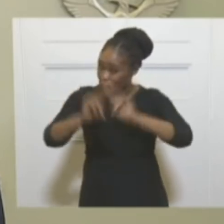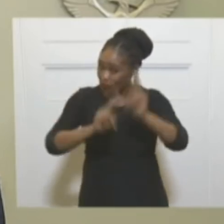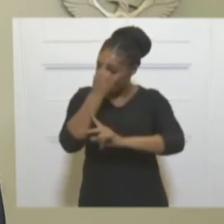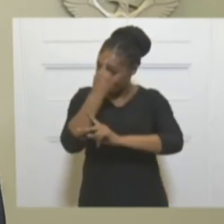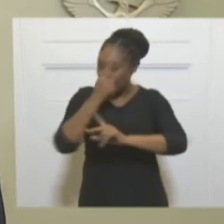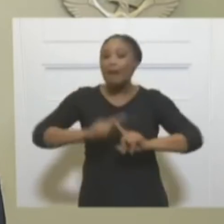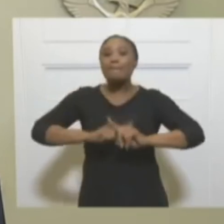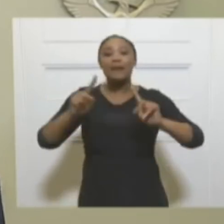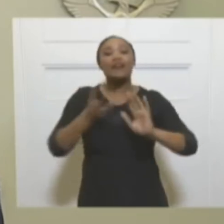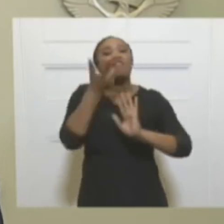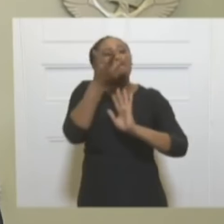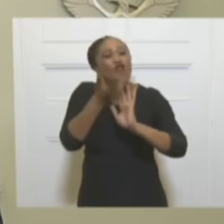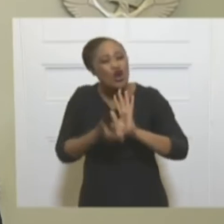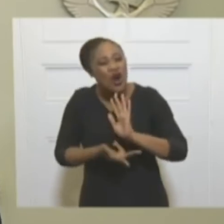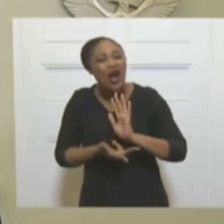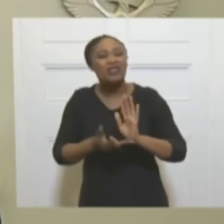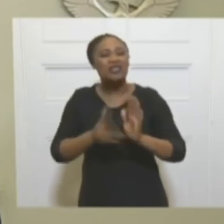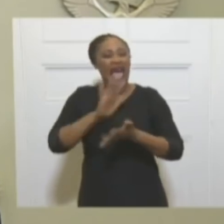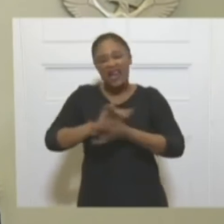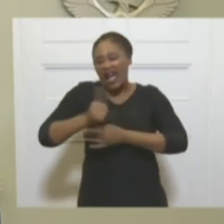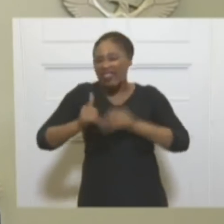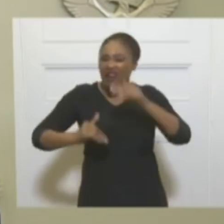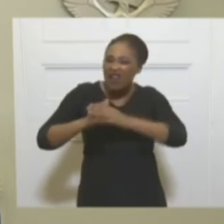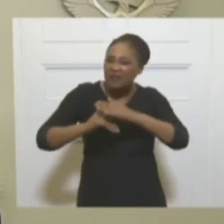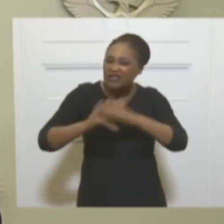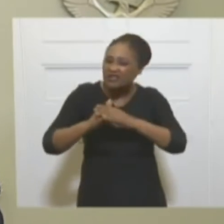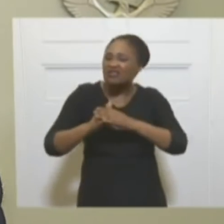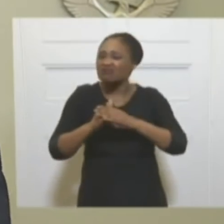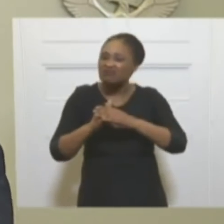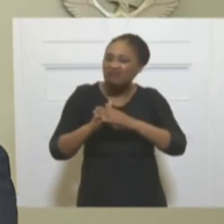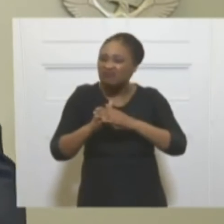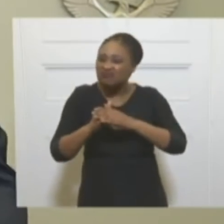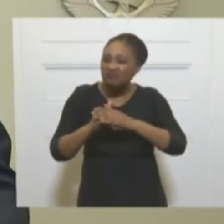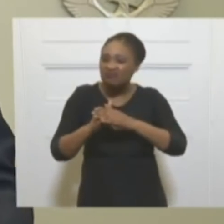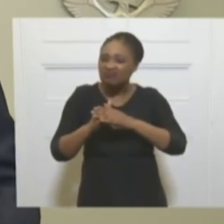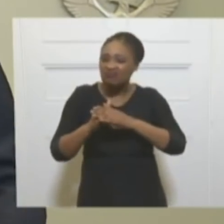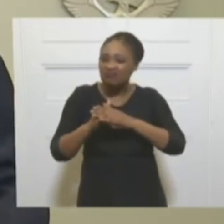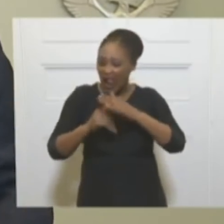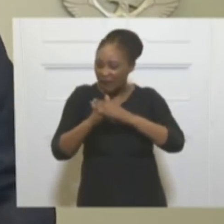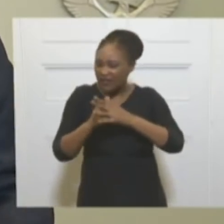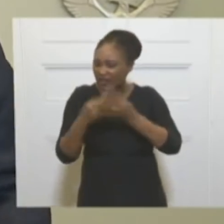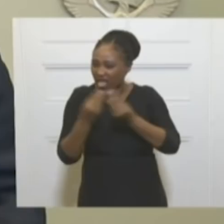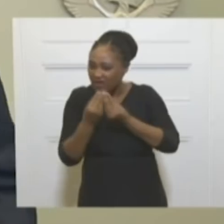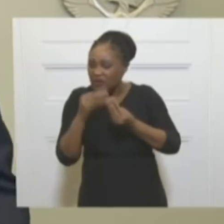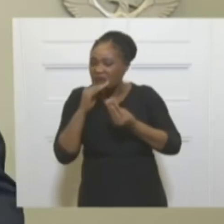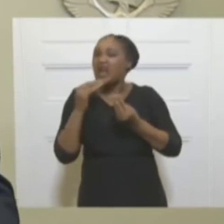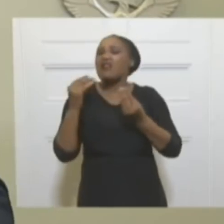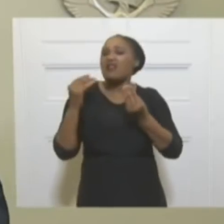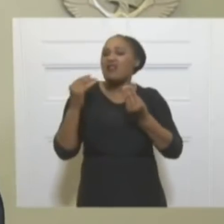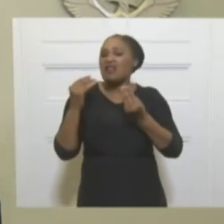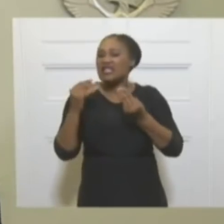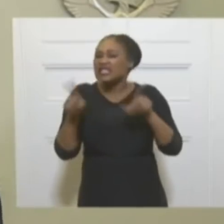funerals and other limited exceptions, as detailed in the regulations such as restaurants,